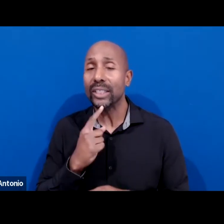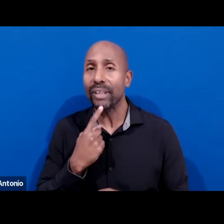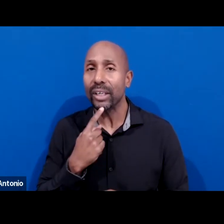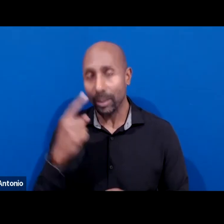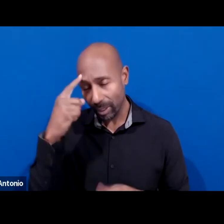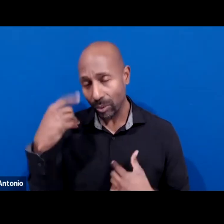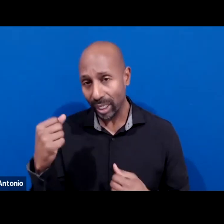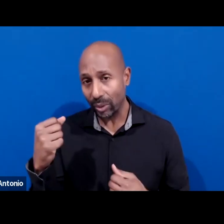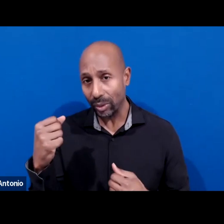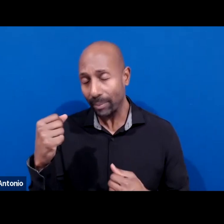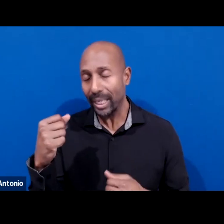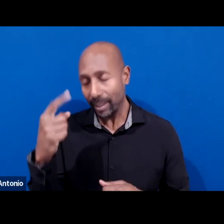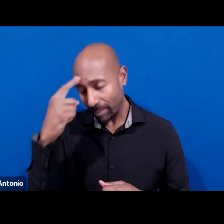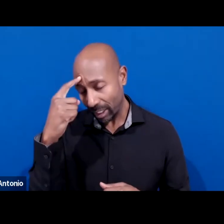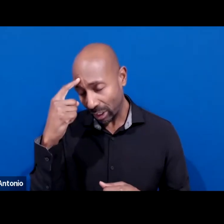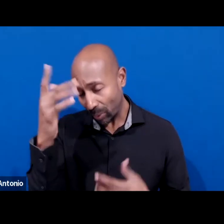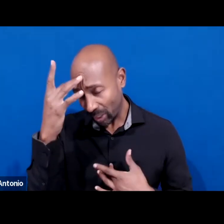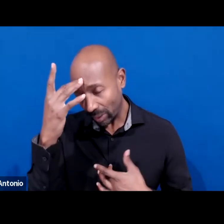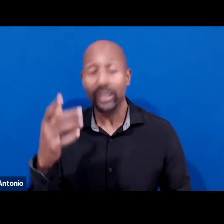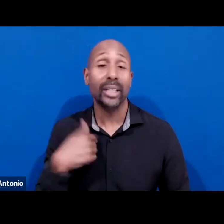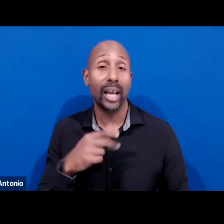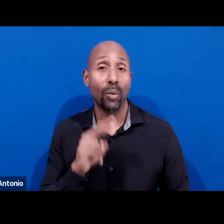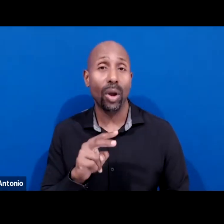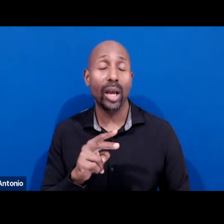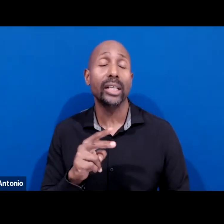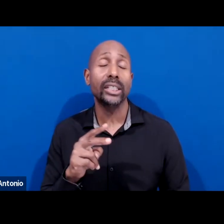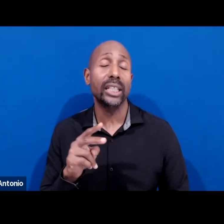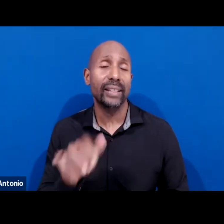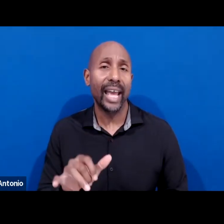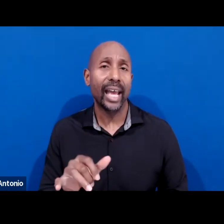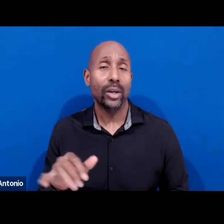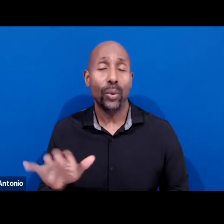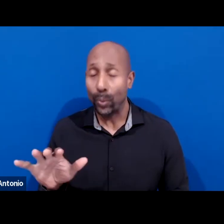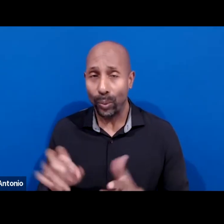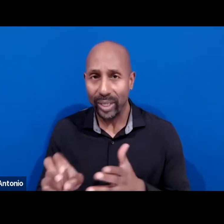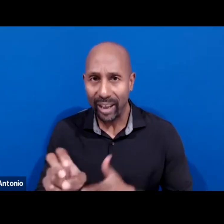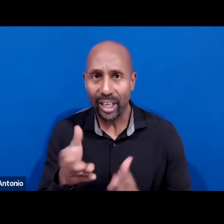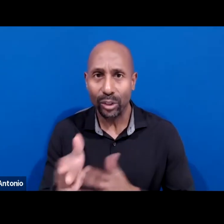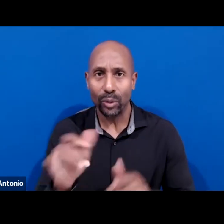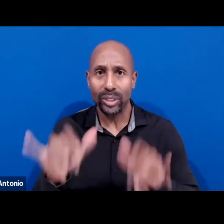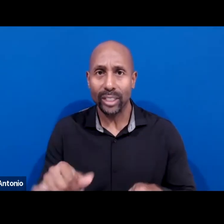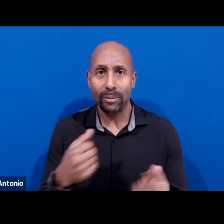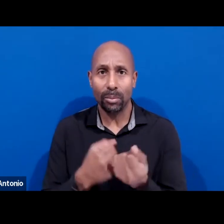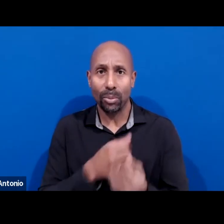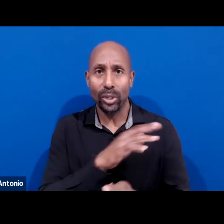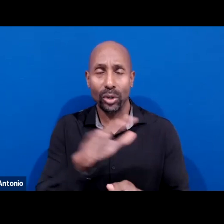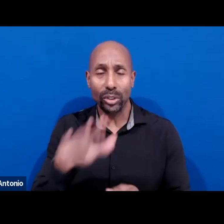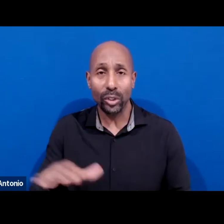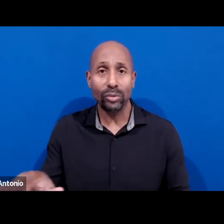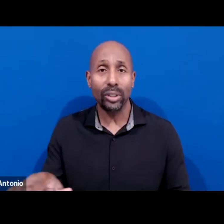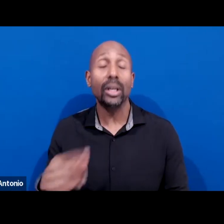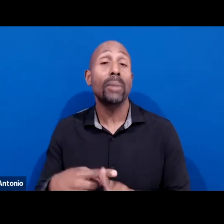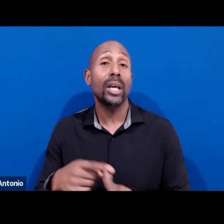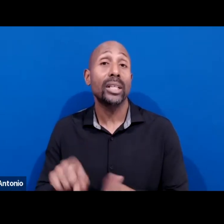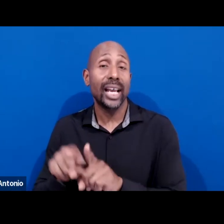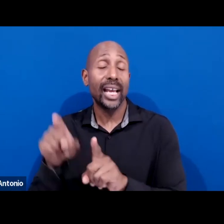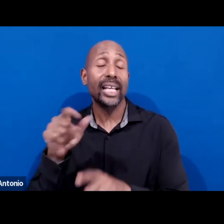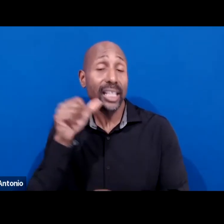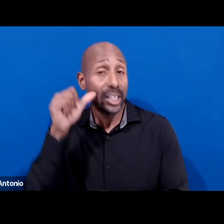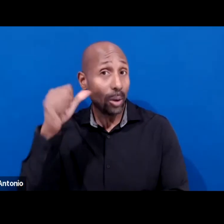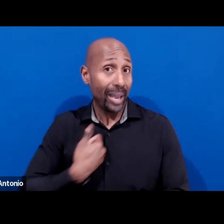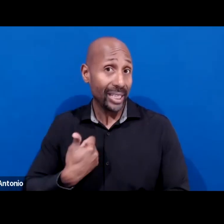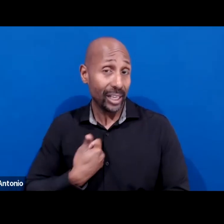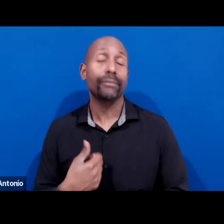my mom and now as an adult supporting my mom navigate systems to support her children. And then also supporting my son,